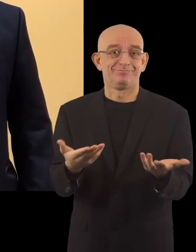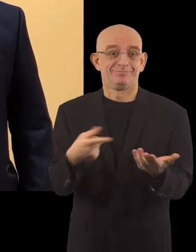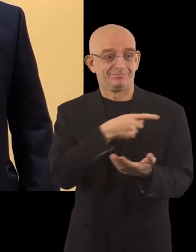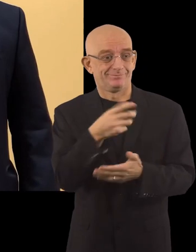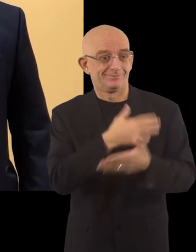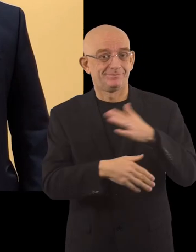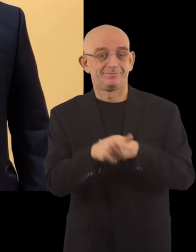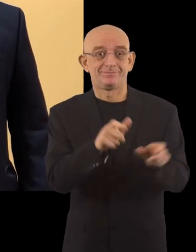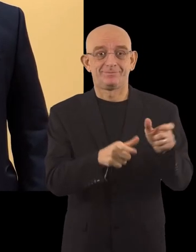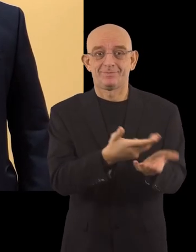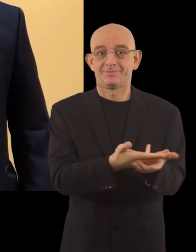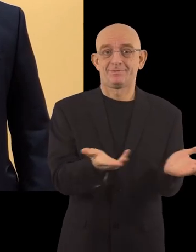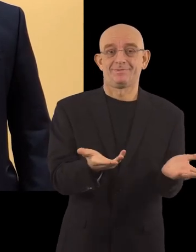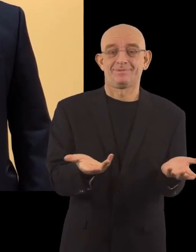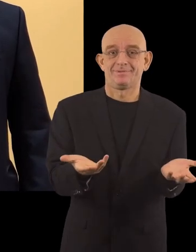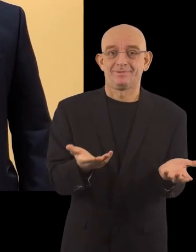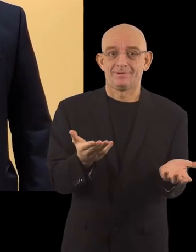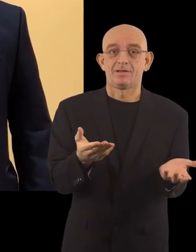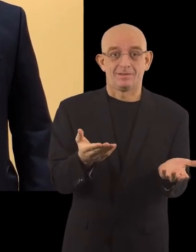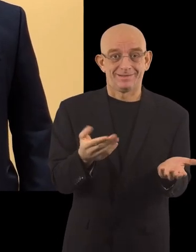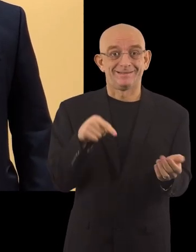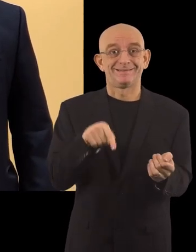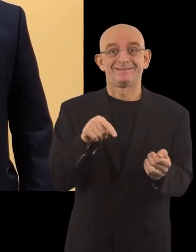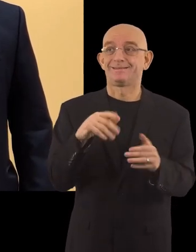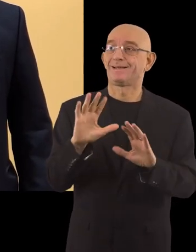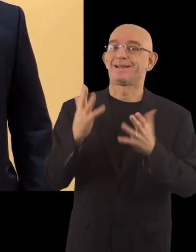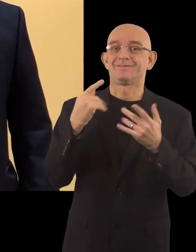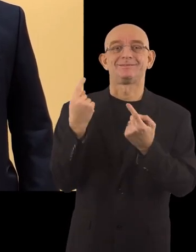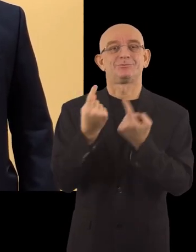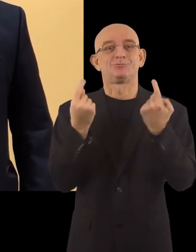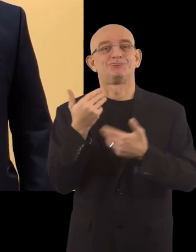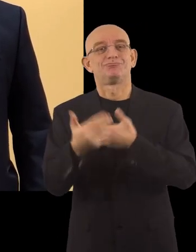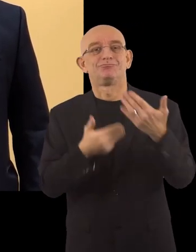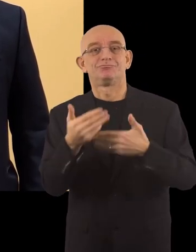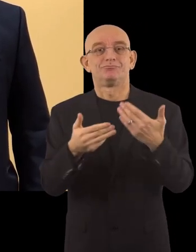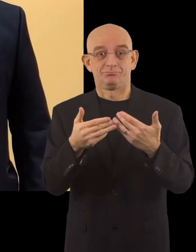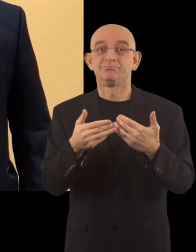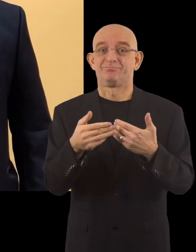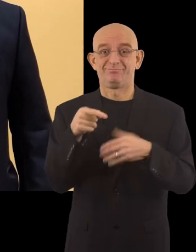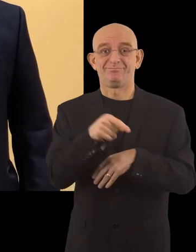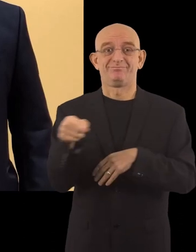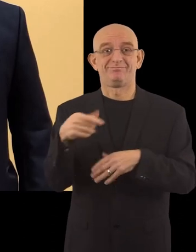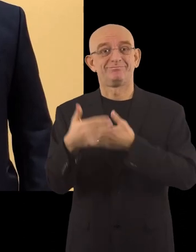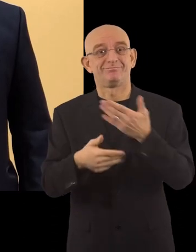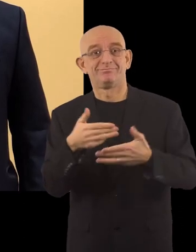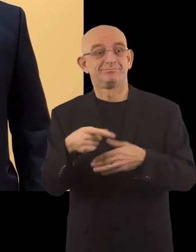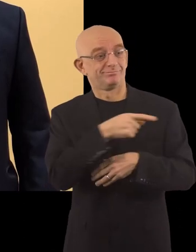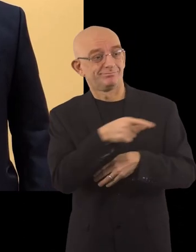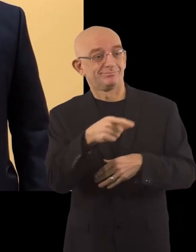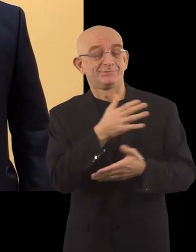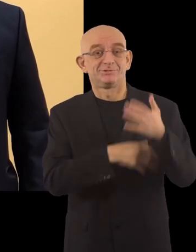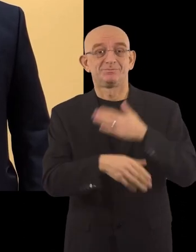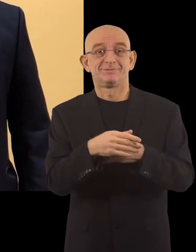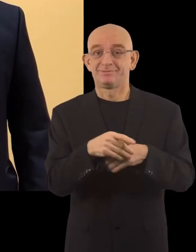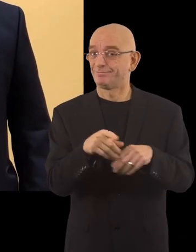for accessibility. These situations are the daily life of persons with